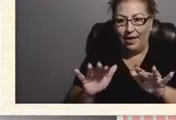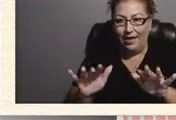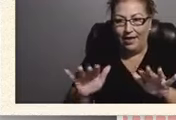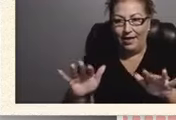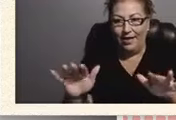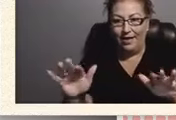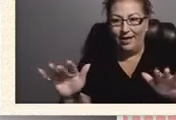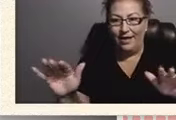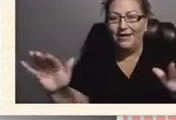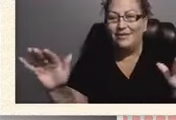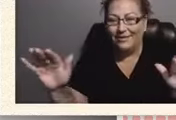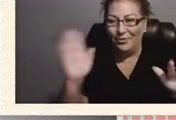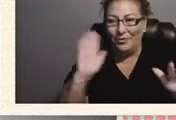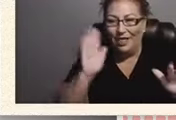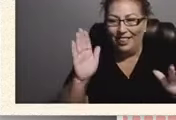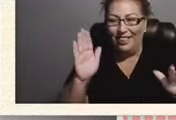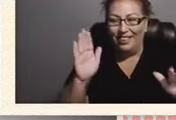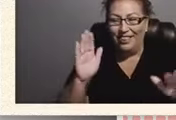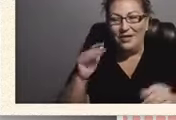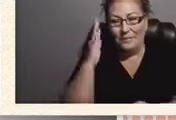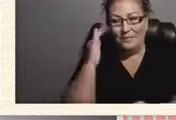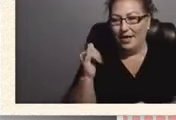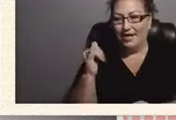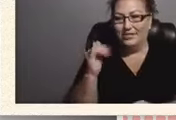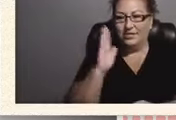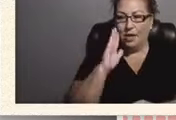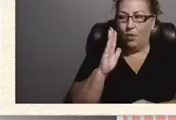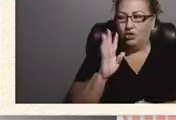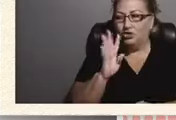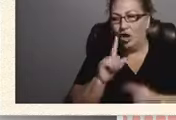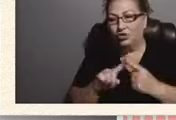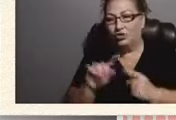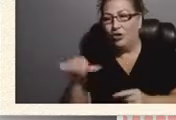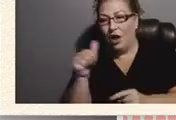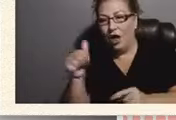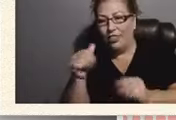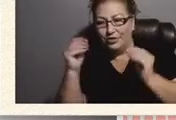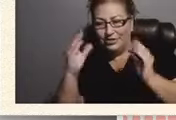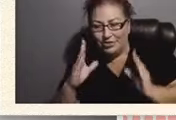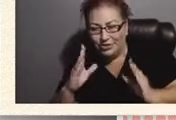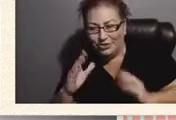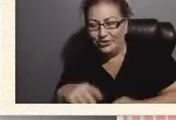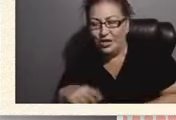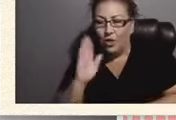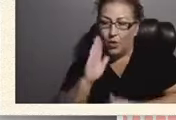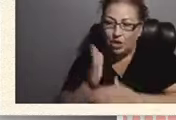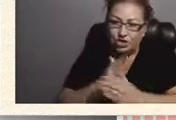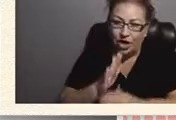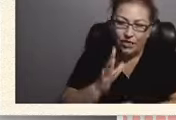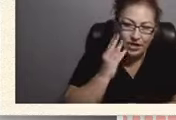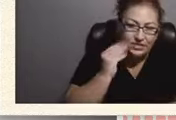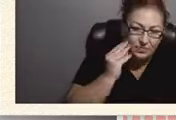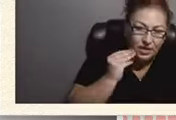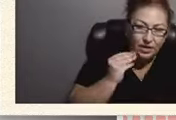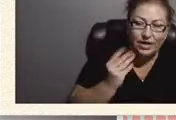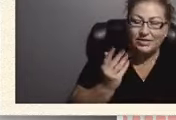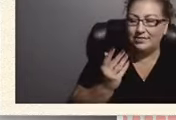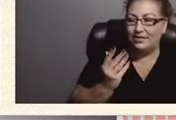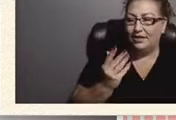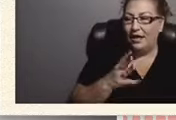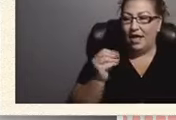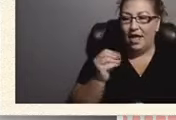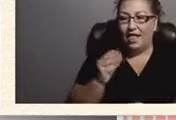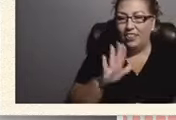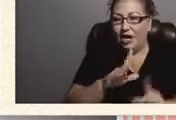because they're gonna talk to their fellow how they're gonna share their experiments in in the teacher's room